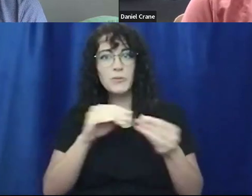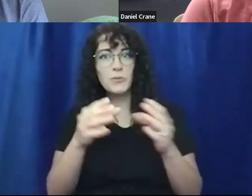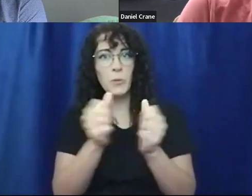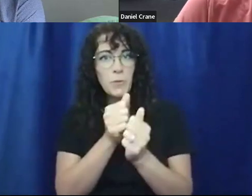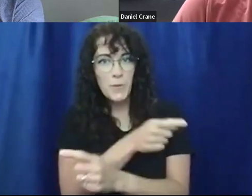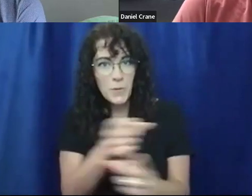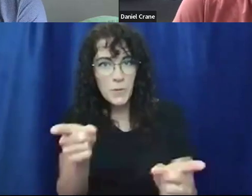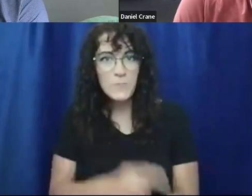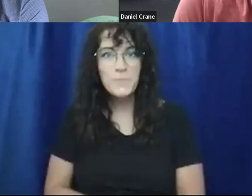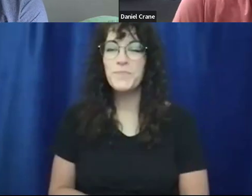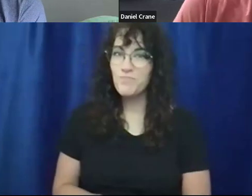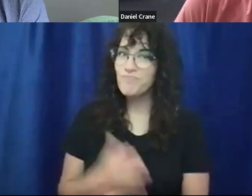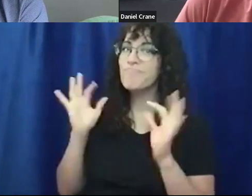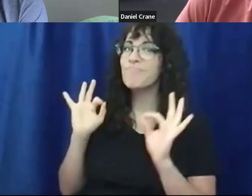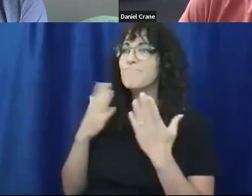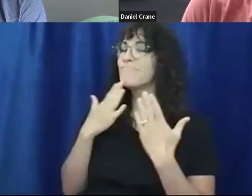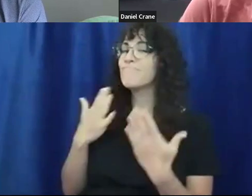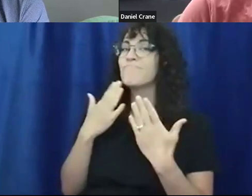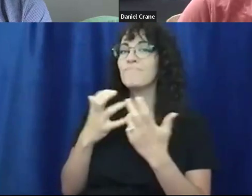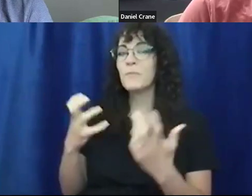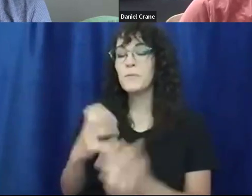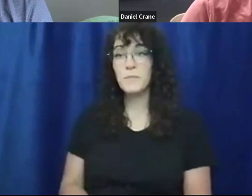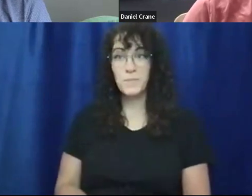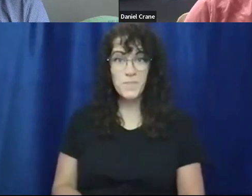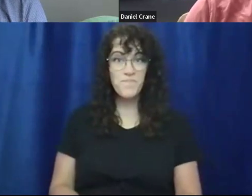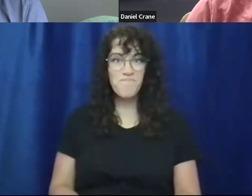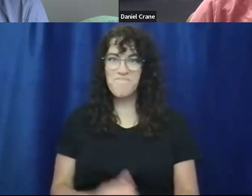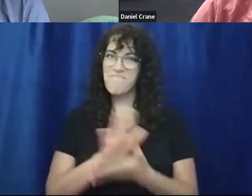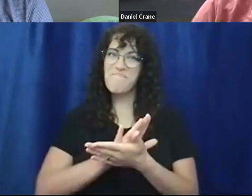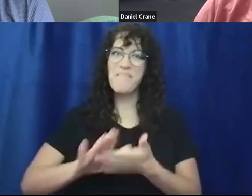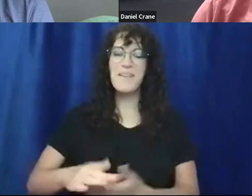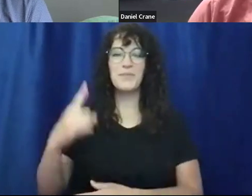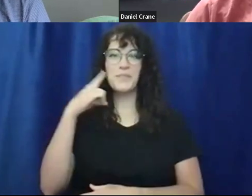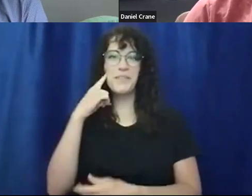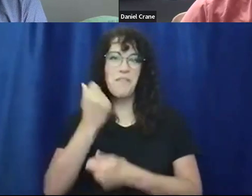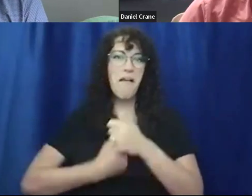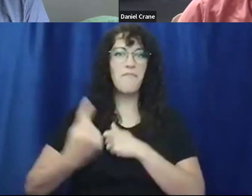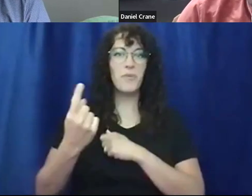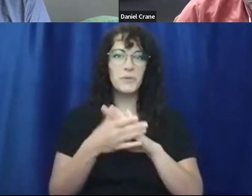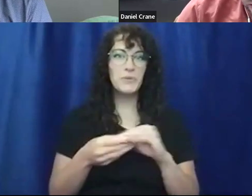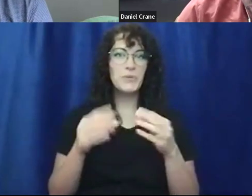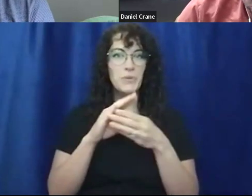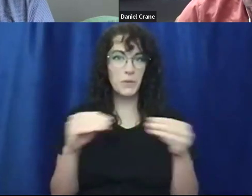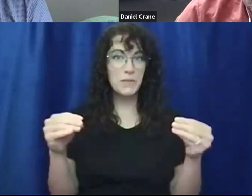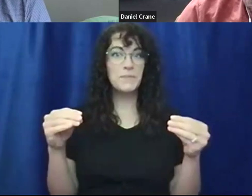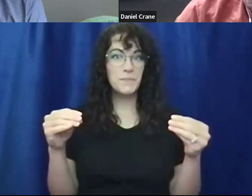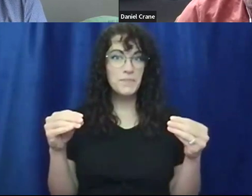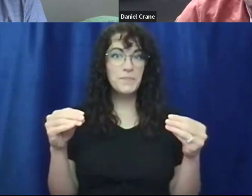Awesome. Thank you so much, Tommy. Uh, and you know, it's great to hear, um, everyone's stories, um,